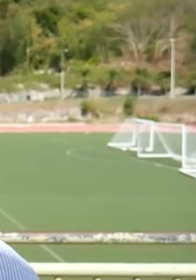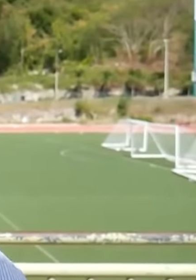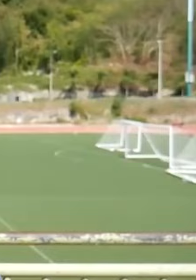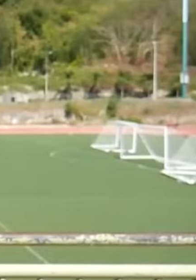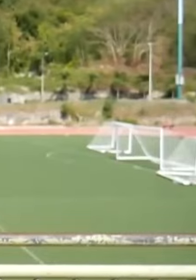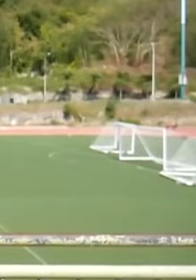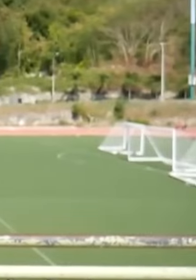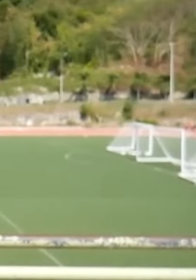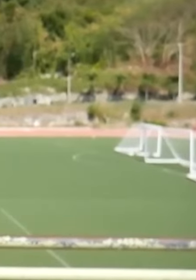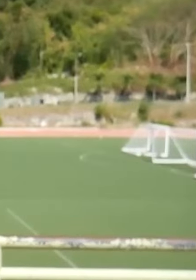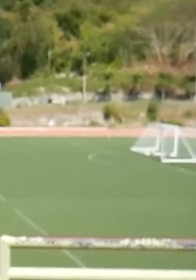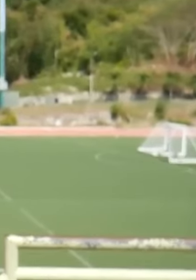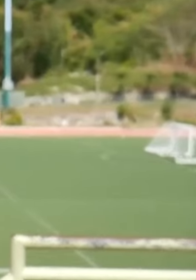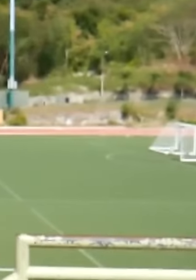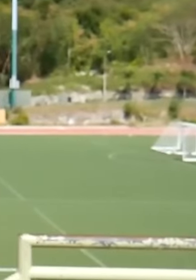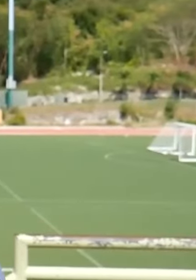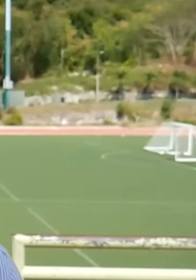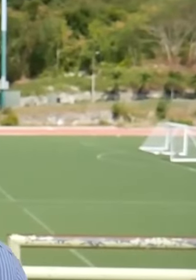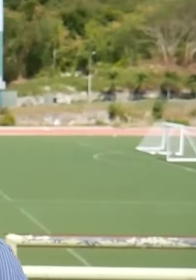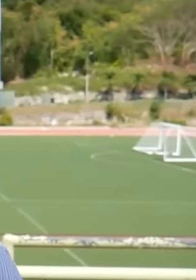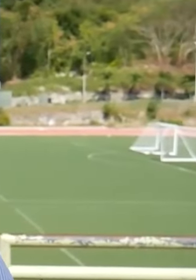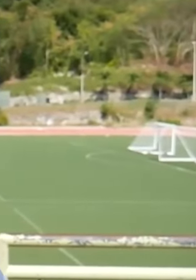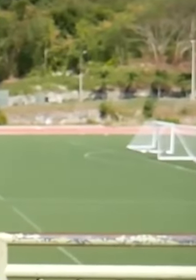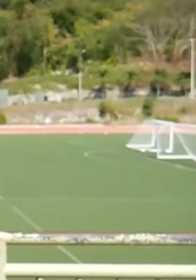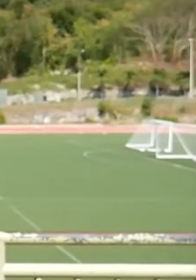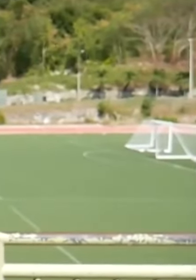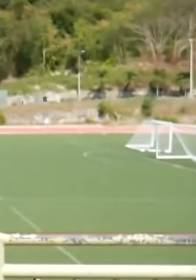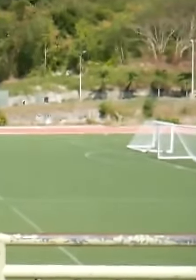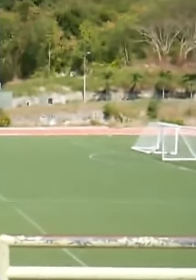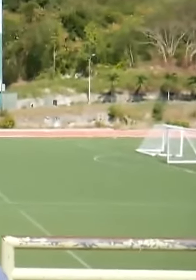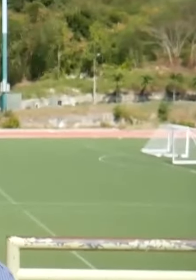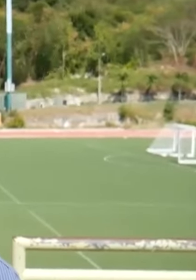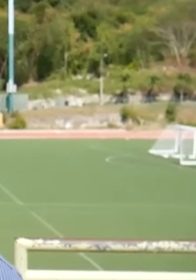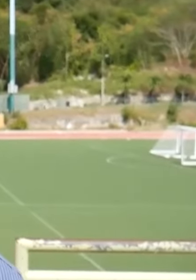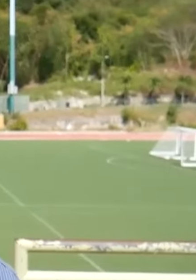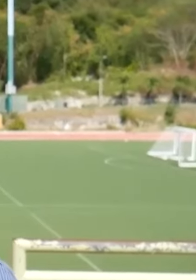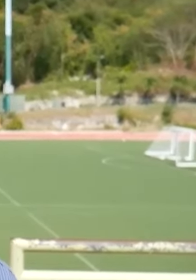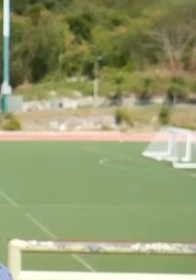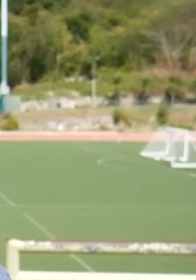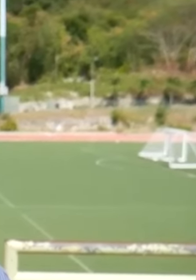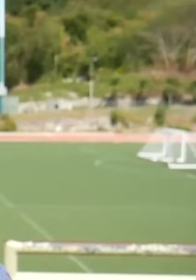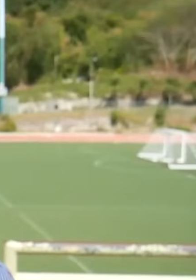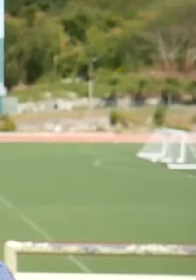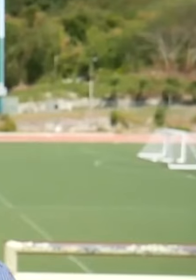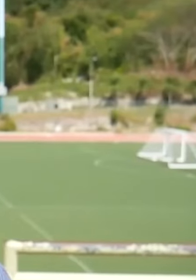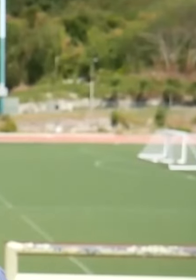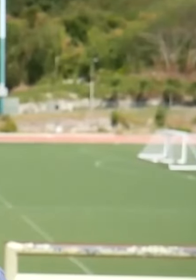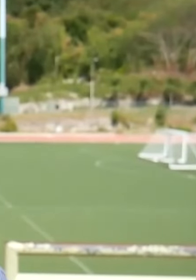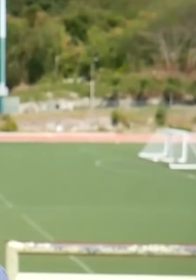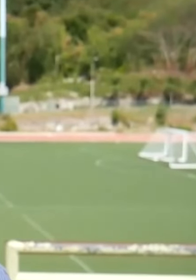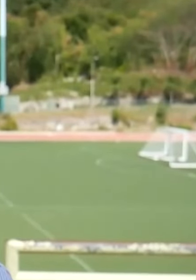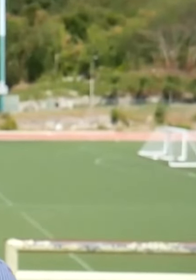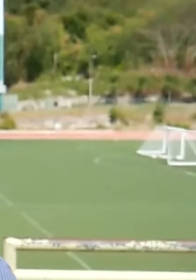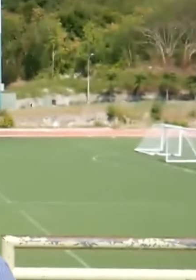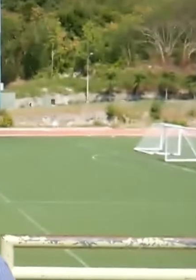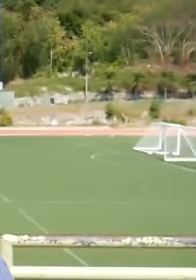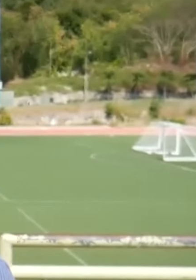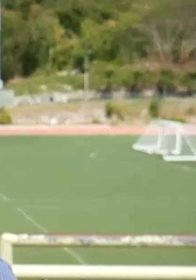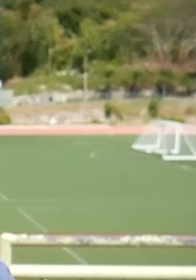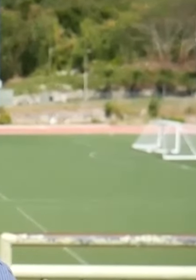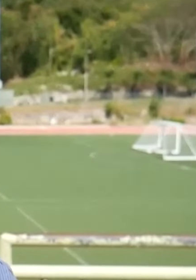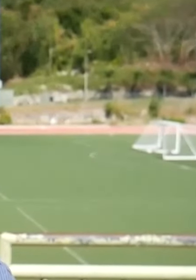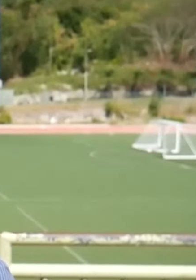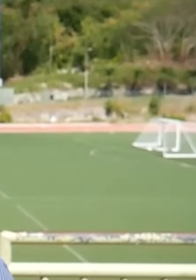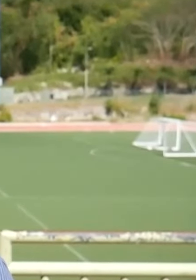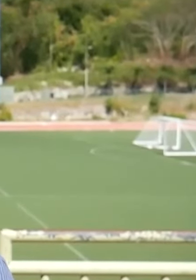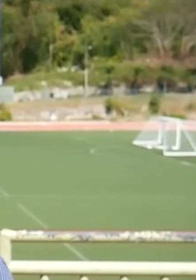unfortunately, then they started to dig up the track. There were some areas that were a little worse and then they found new areas that were bad too as well. The